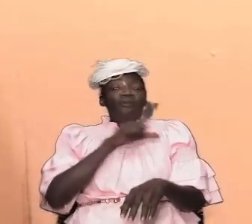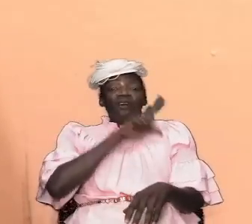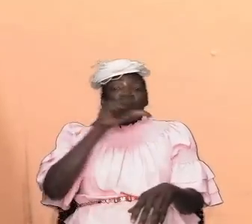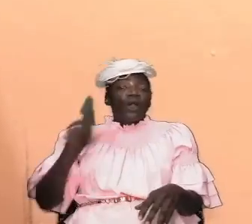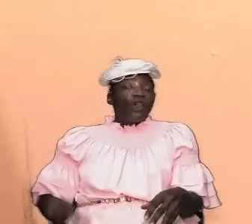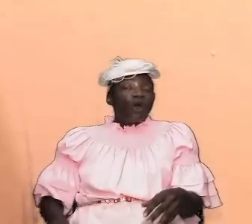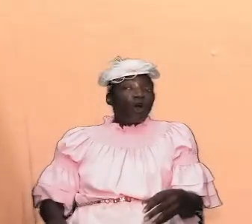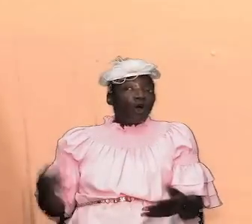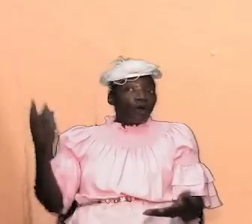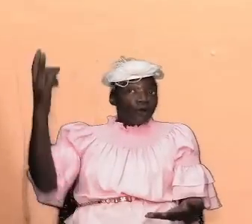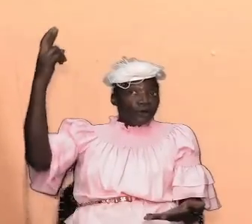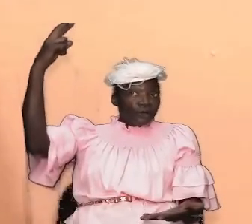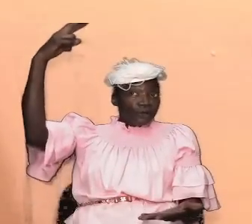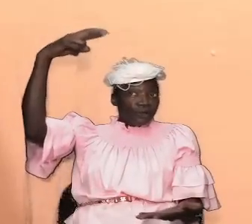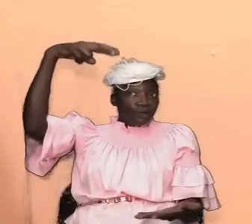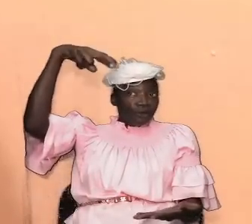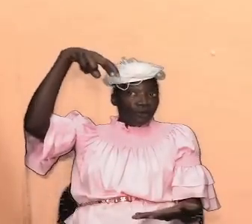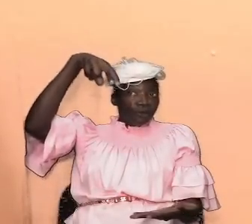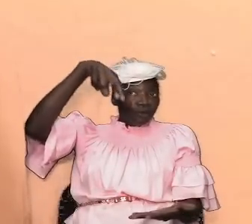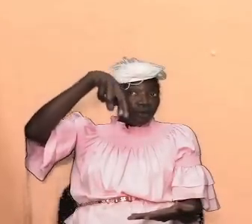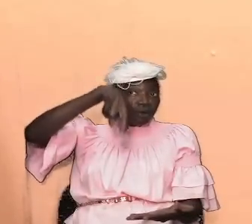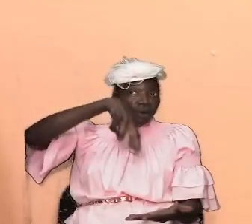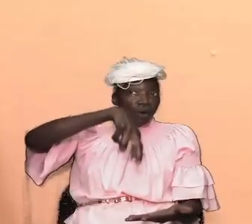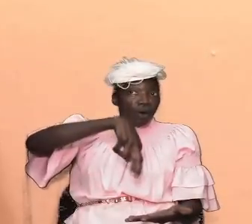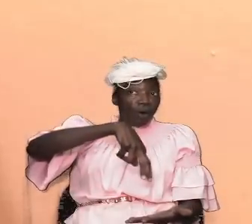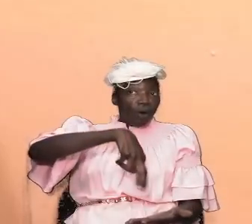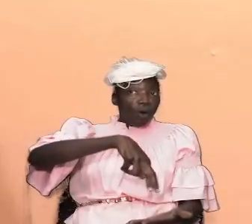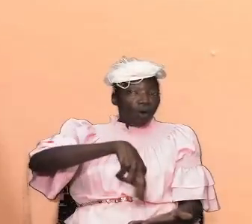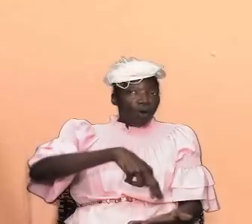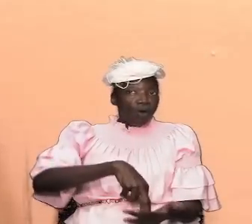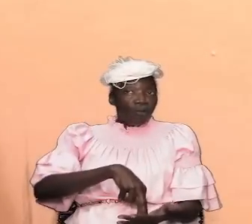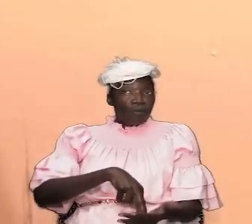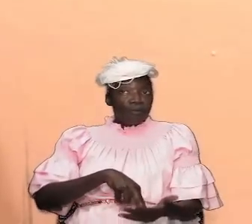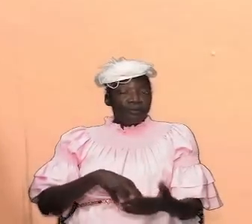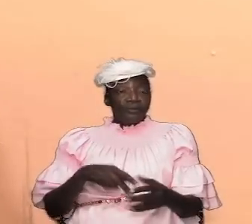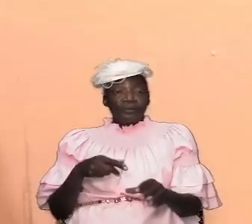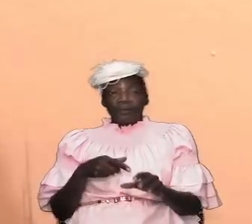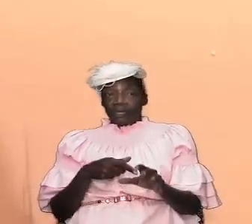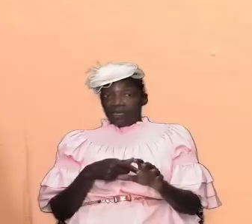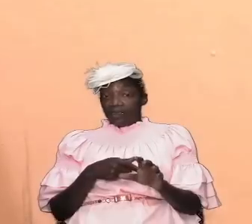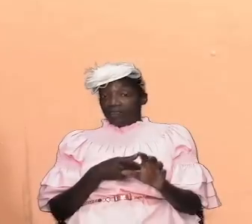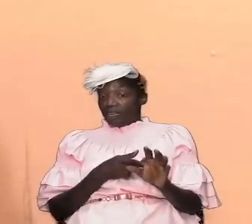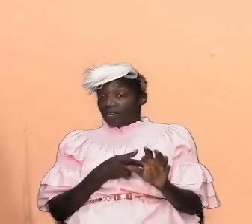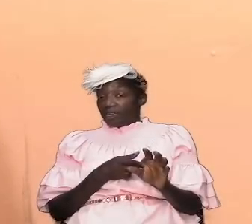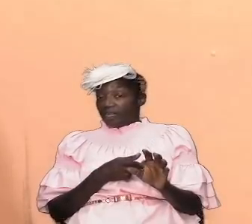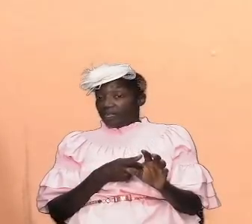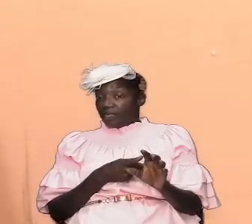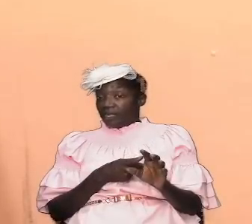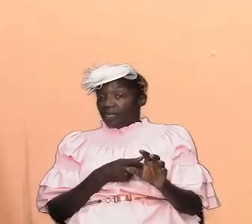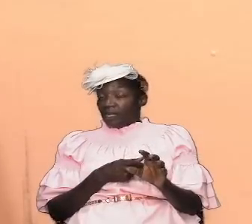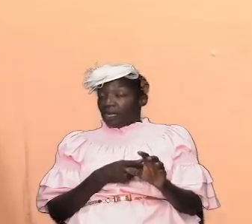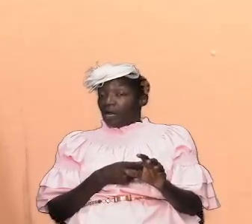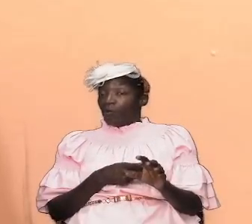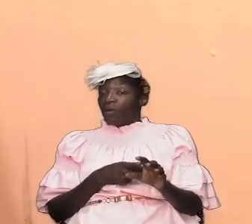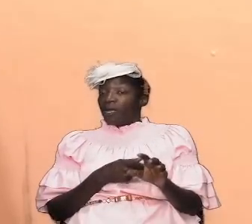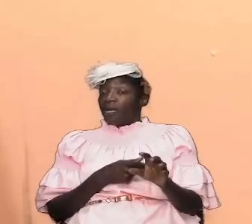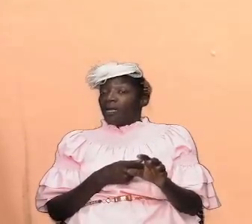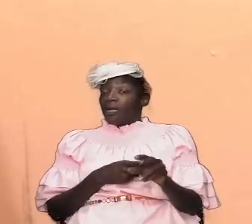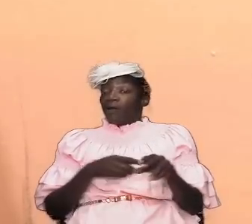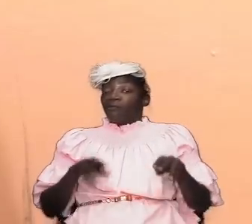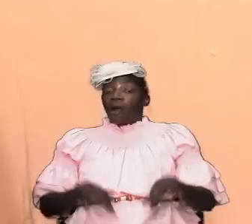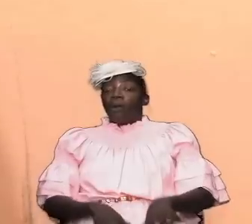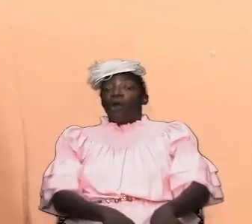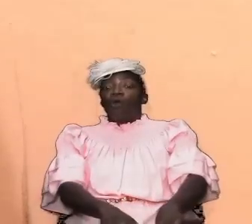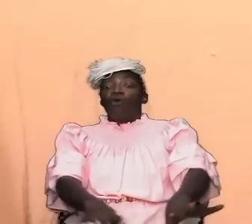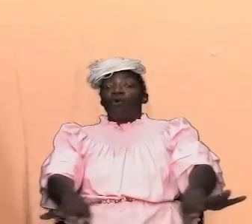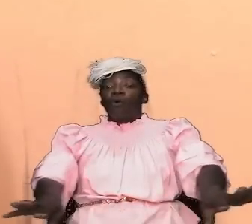i started out by saying that we are going to take this thing from ground zero we are going to be looking at the church